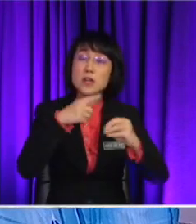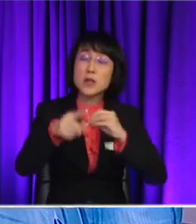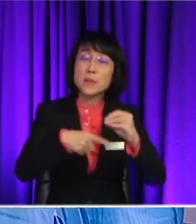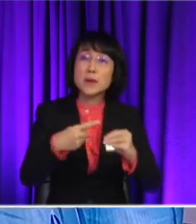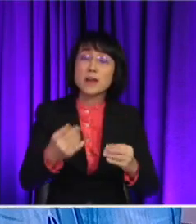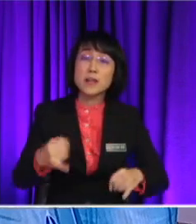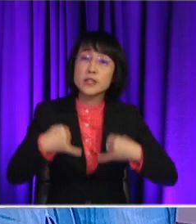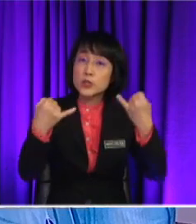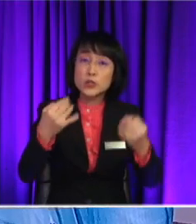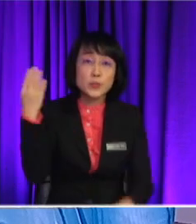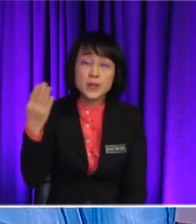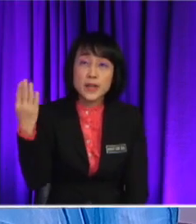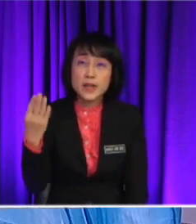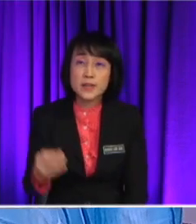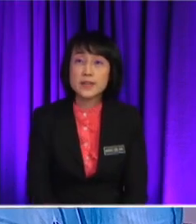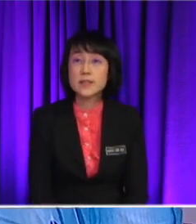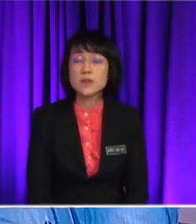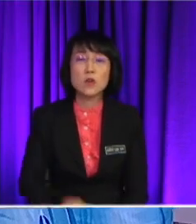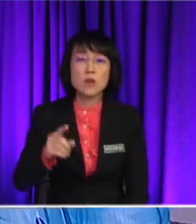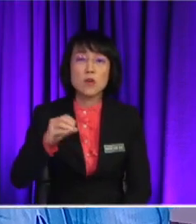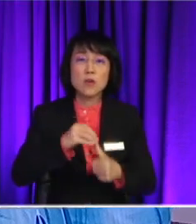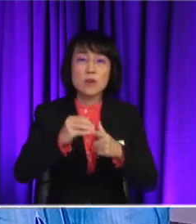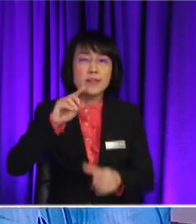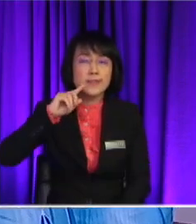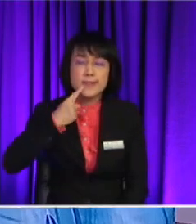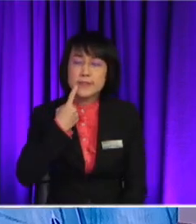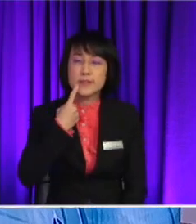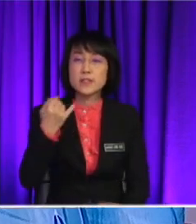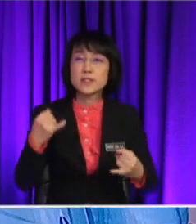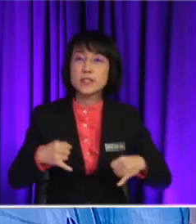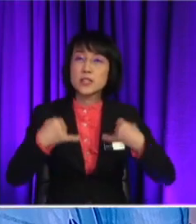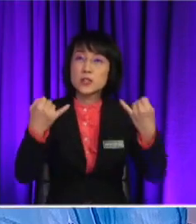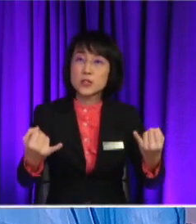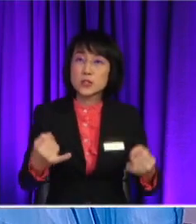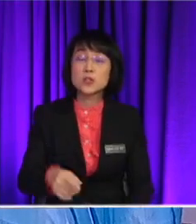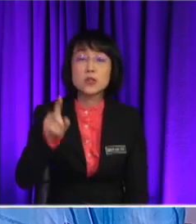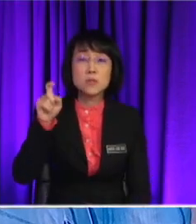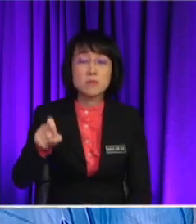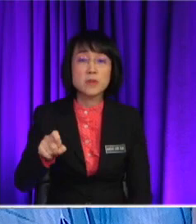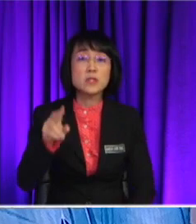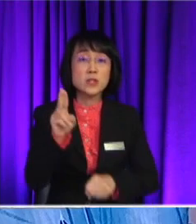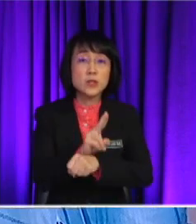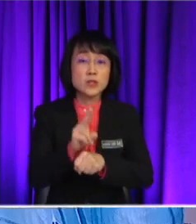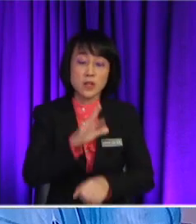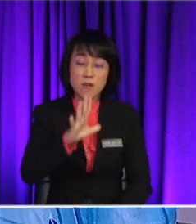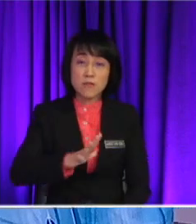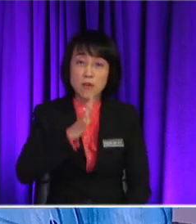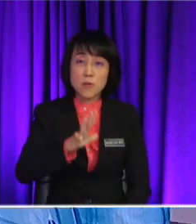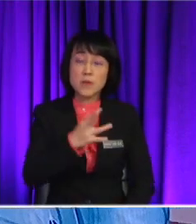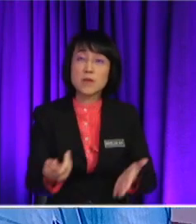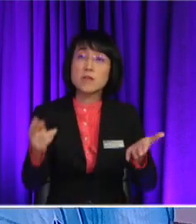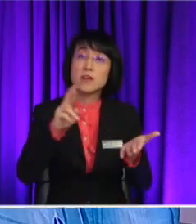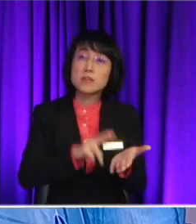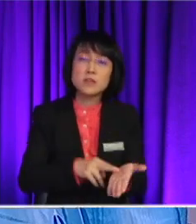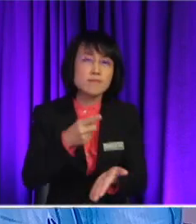issue Or maybe it is a serious issue So we have to use formal register So what is formal